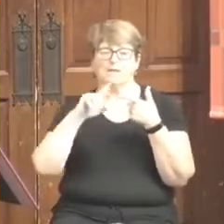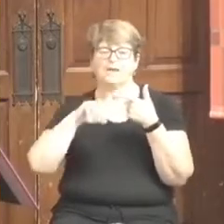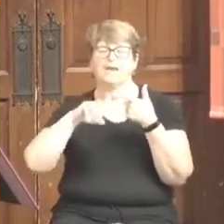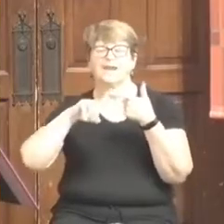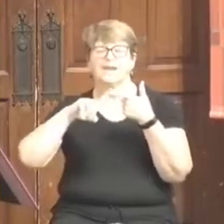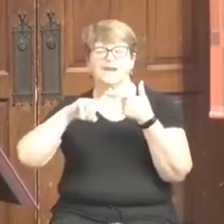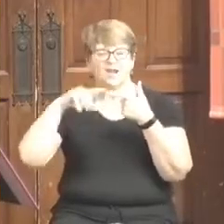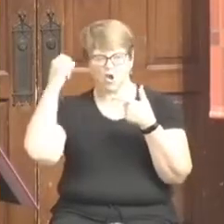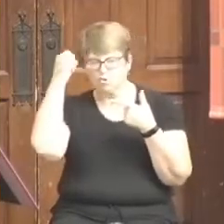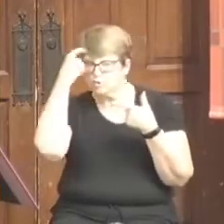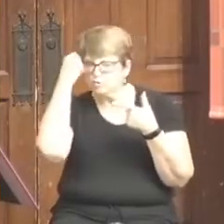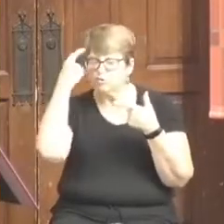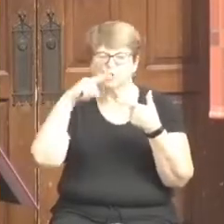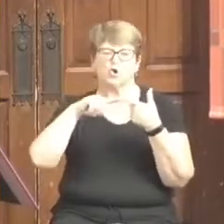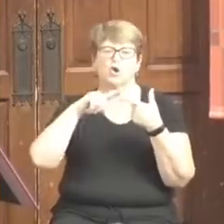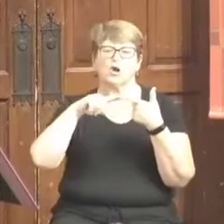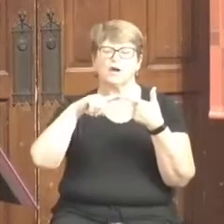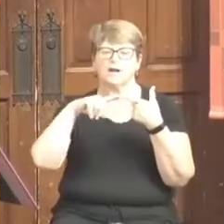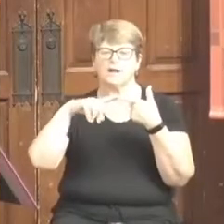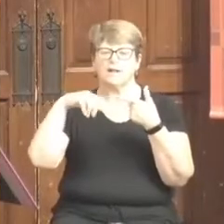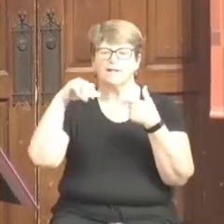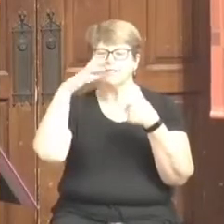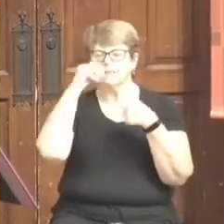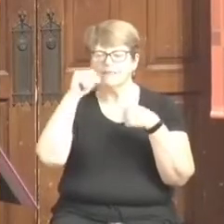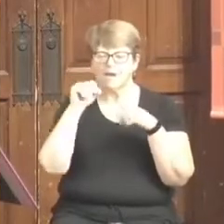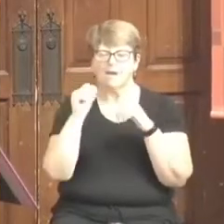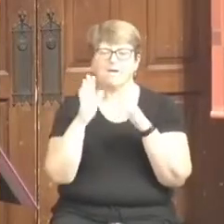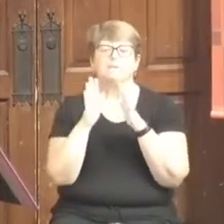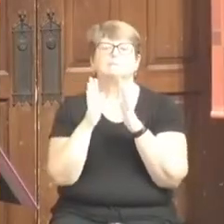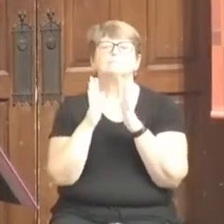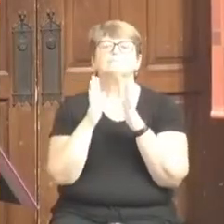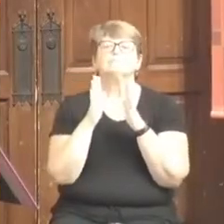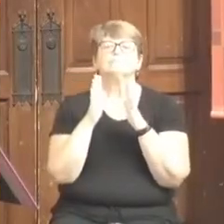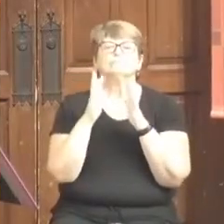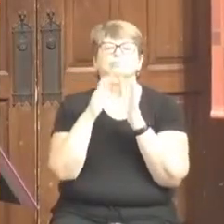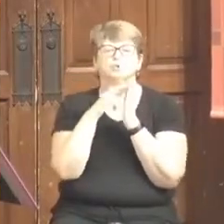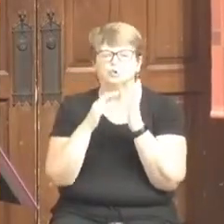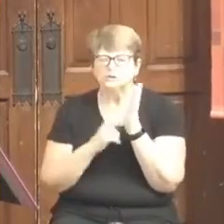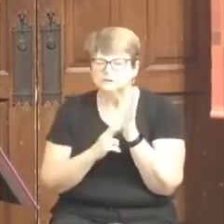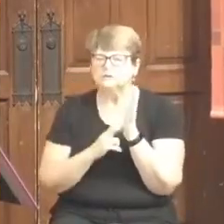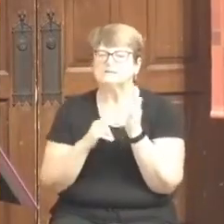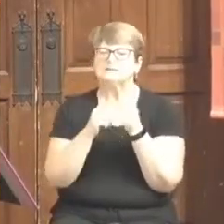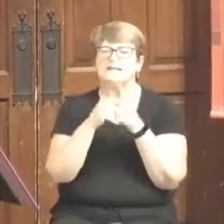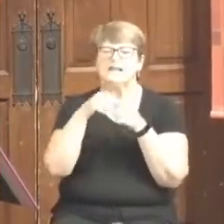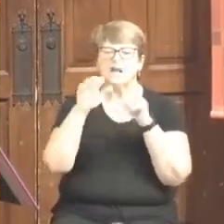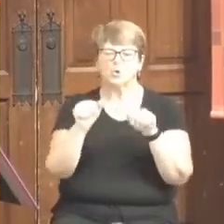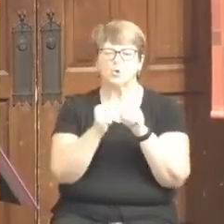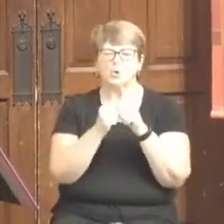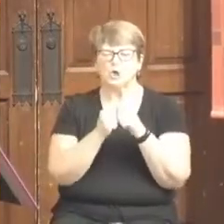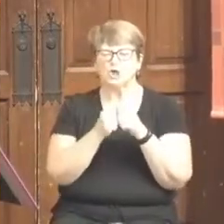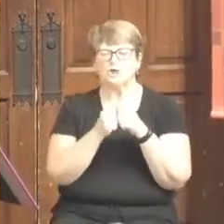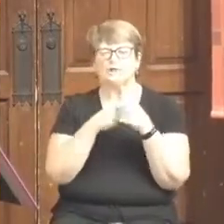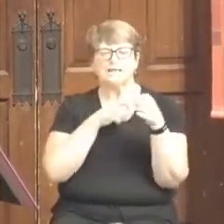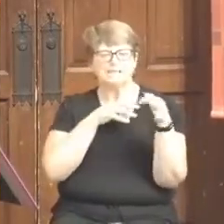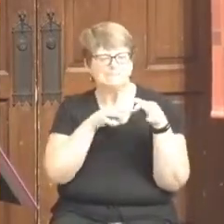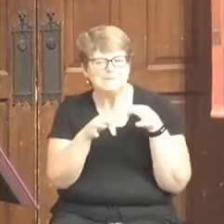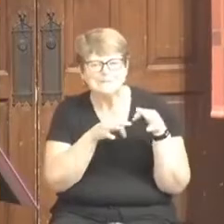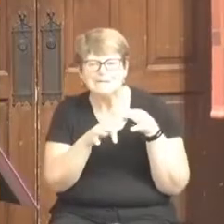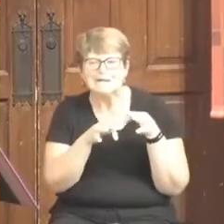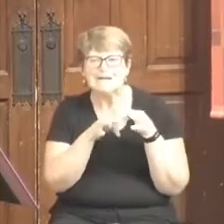understood the discipline. And he could articulate the polity of the church